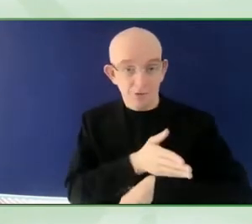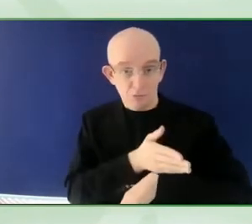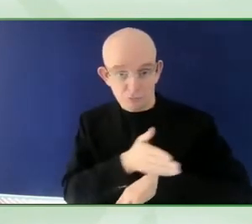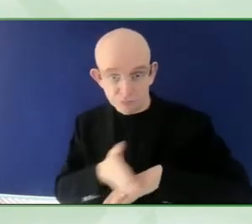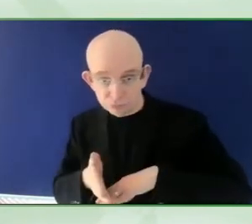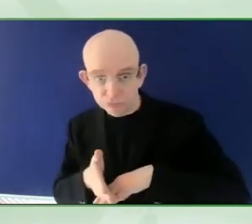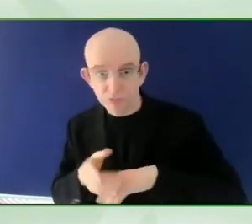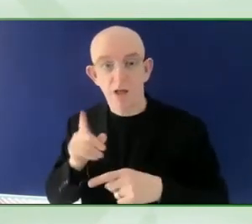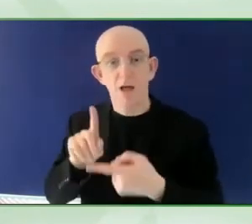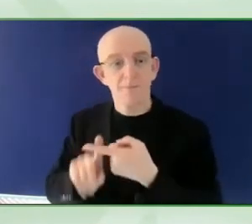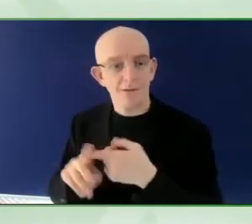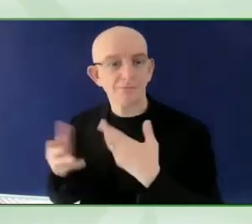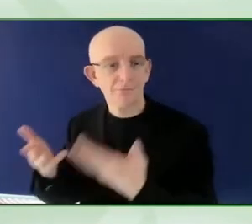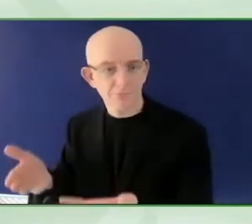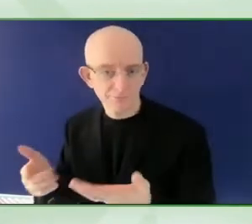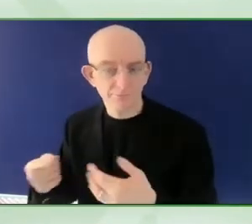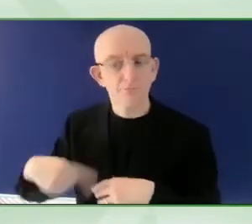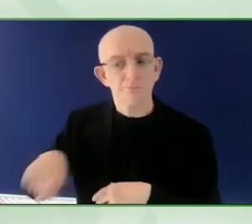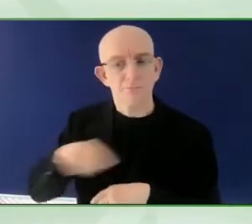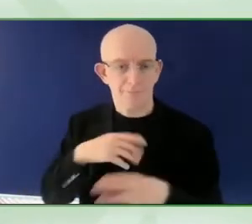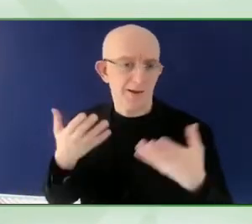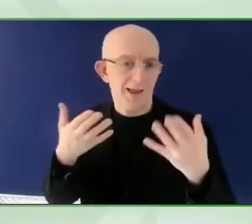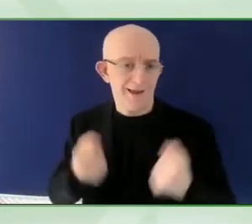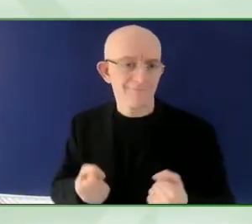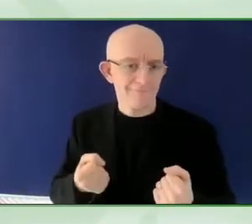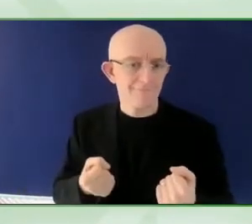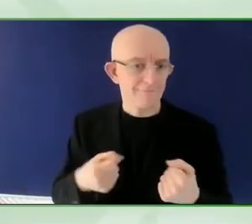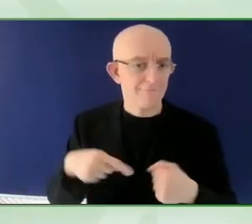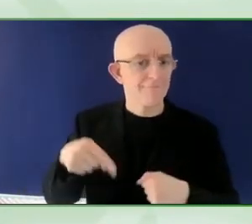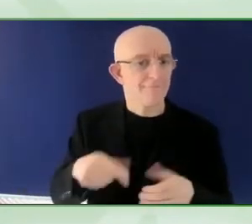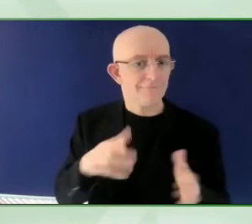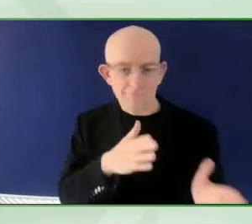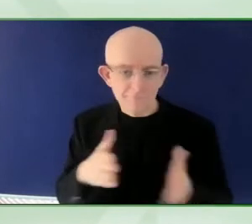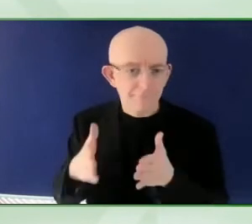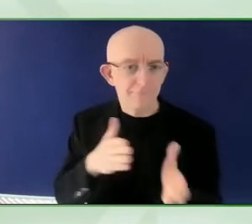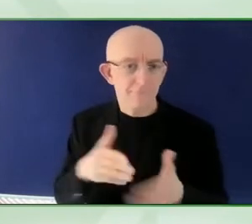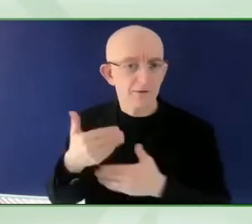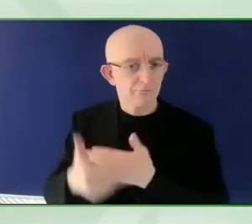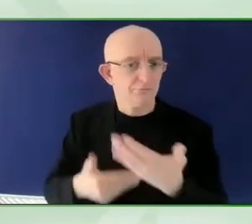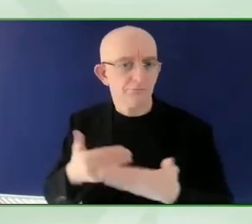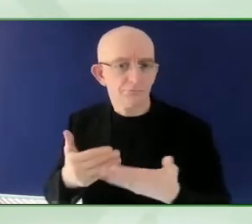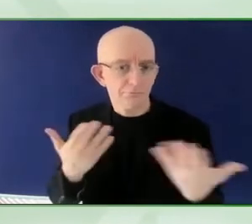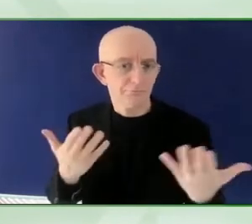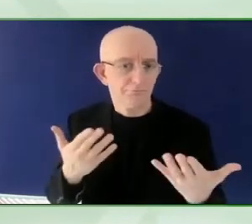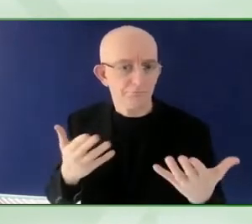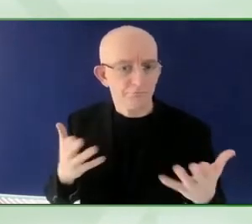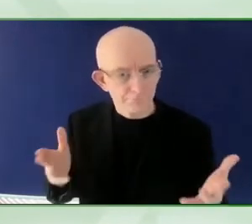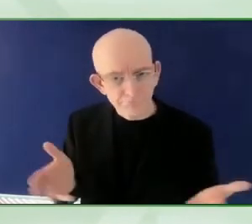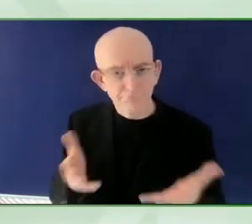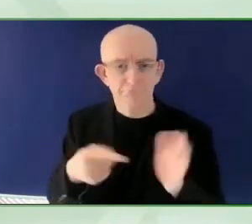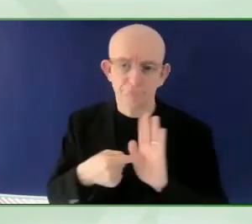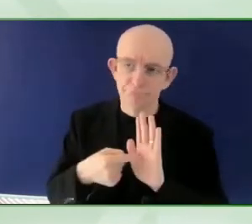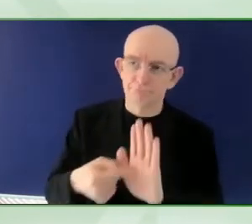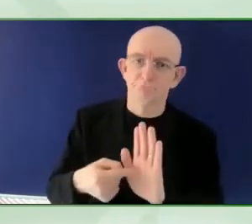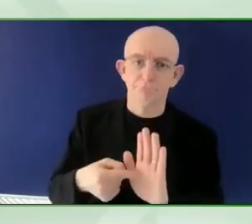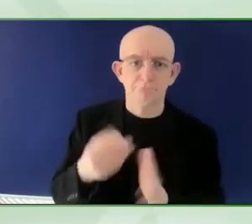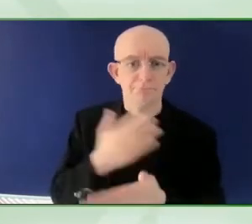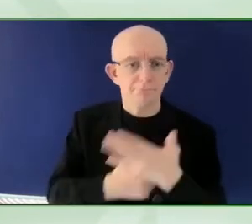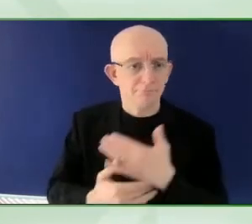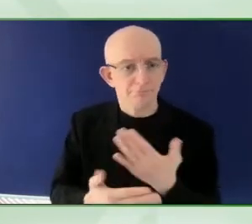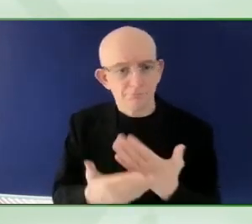starting as soon as possible to prepare for the next Global Disability Summit. And I think in this regard,